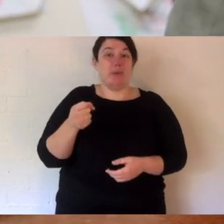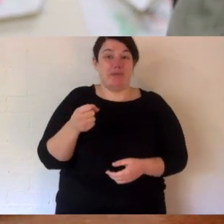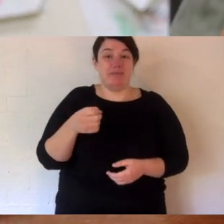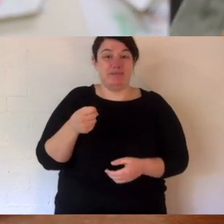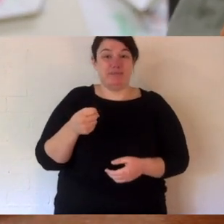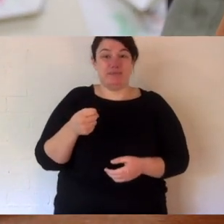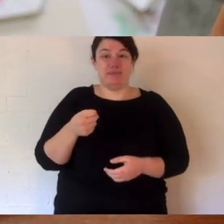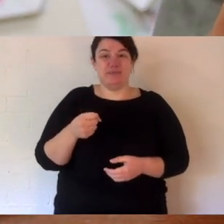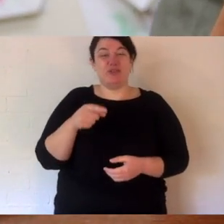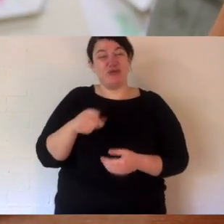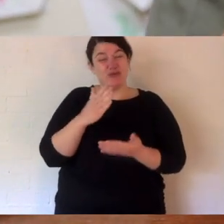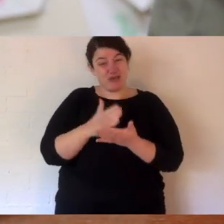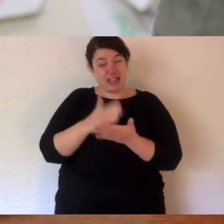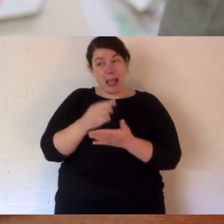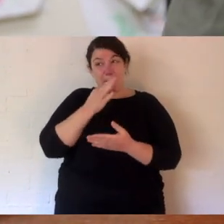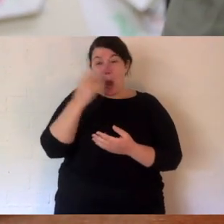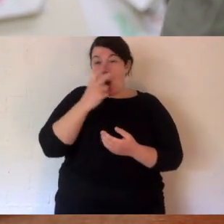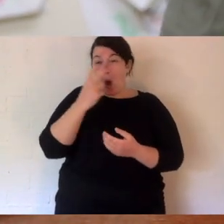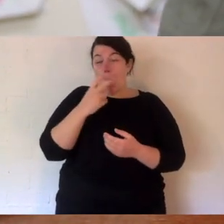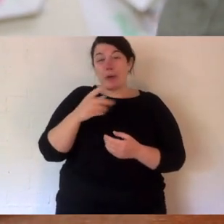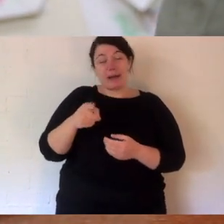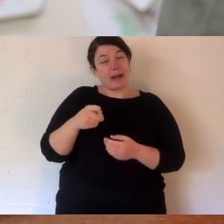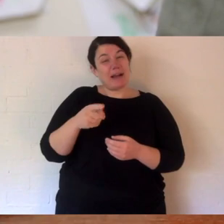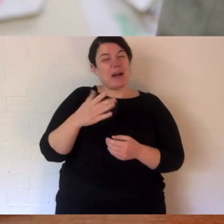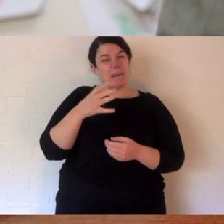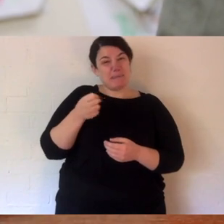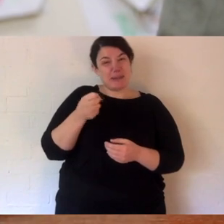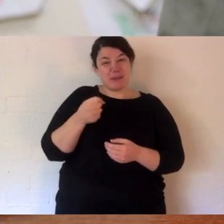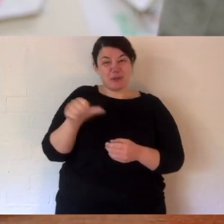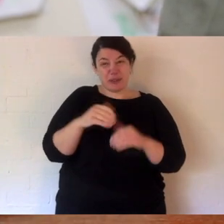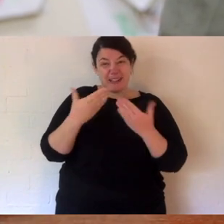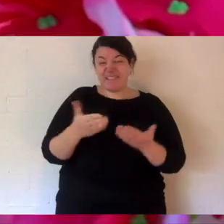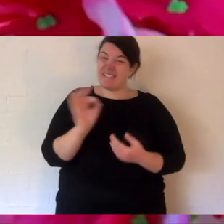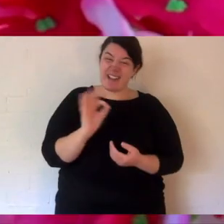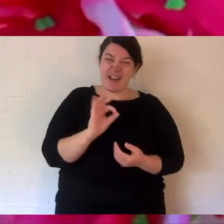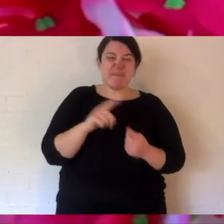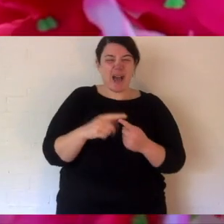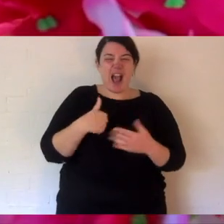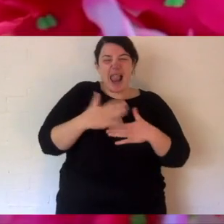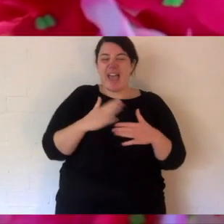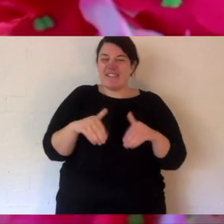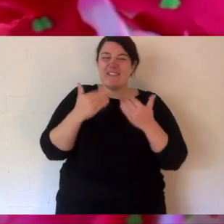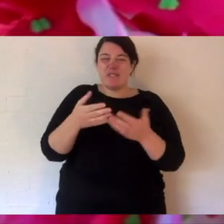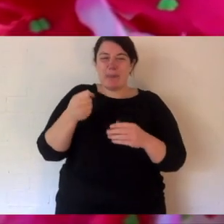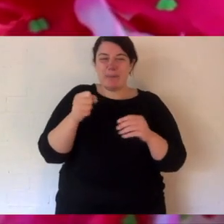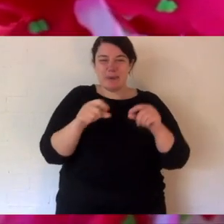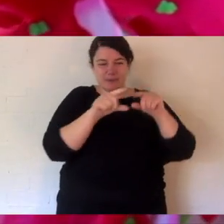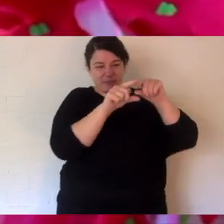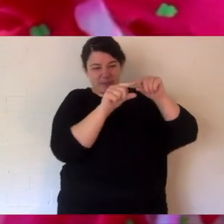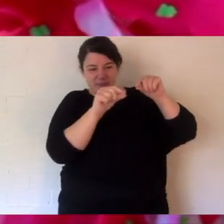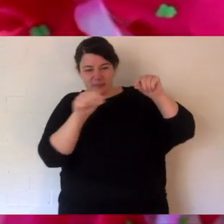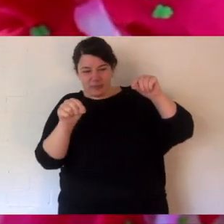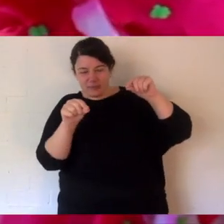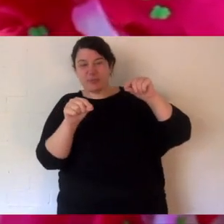This is her milk. Now, she's a bit big for milk, but I like that she's still my little mate. So, we do that each day. This is an artificial